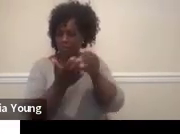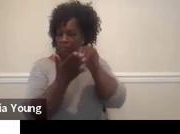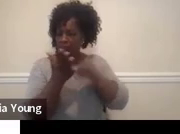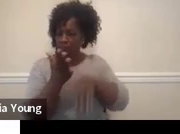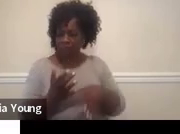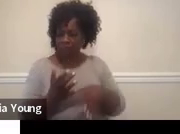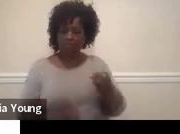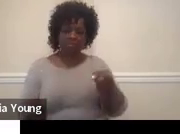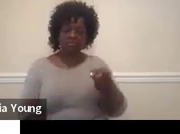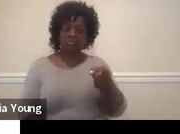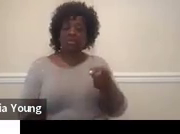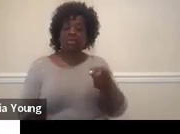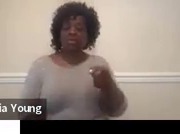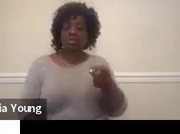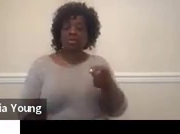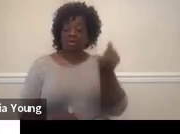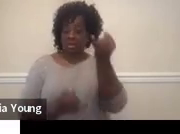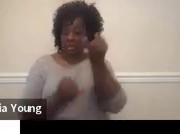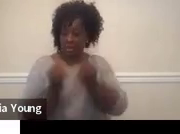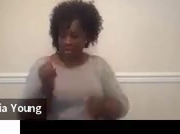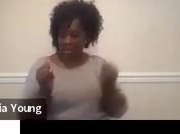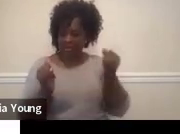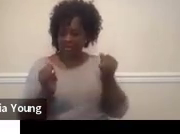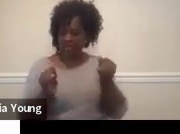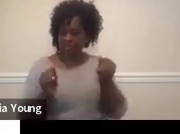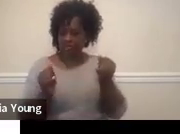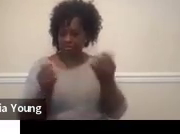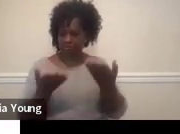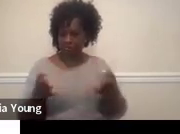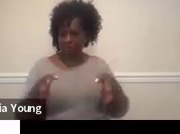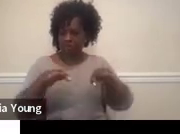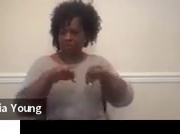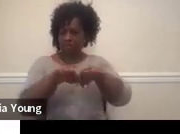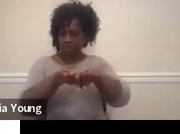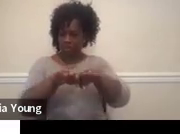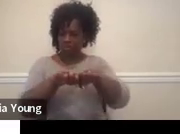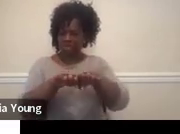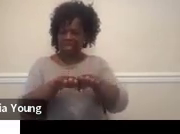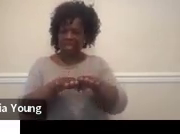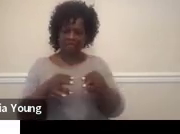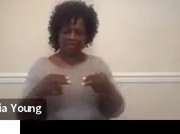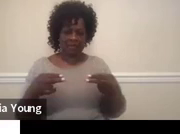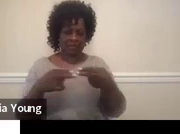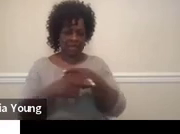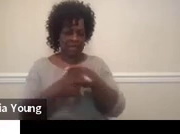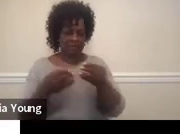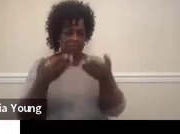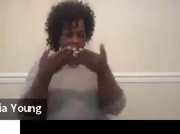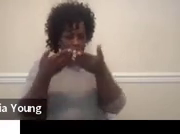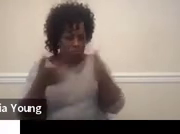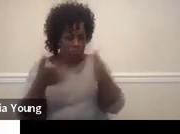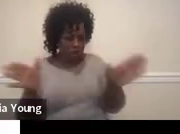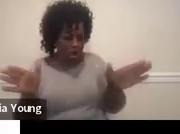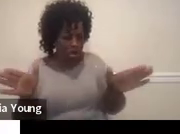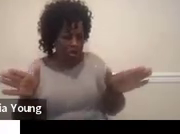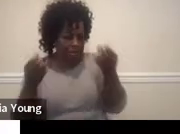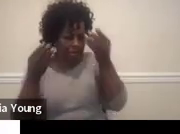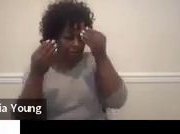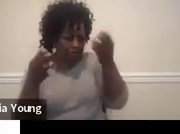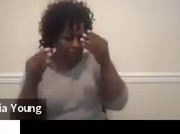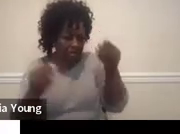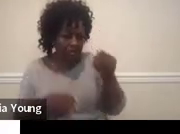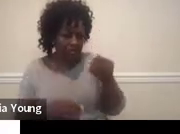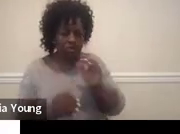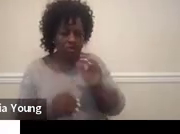So what I want to leave you with, I have a couple more slides about sort of broader things, but compliance is not the end